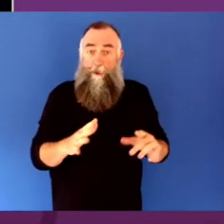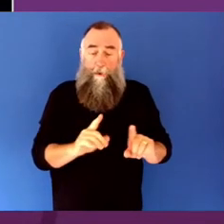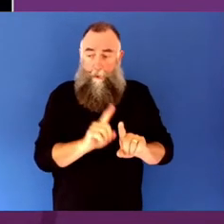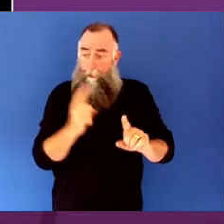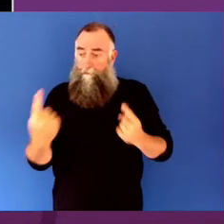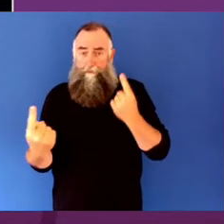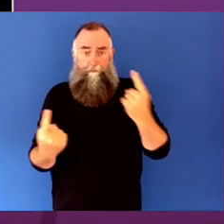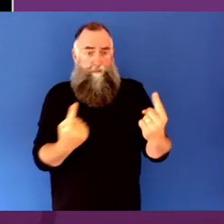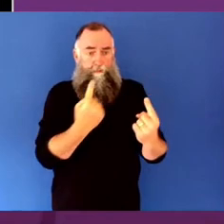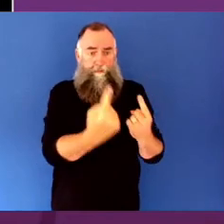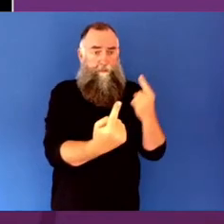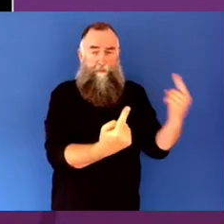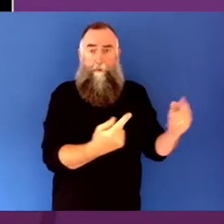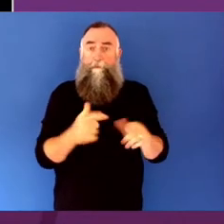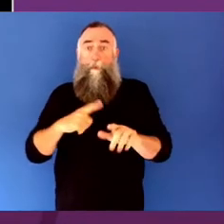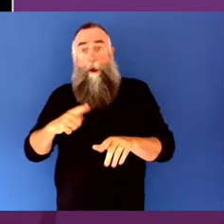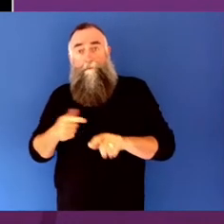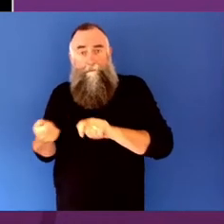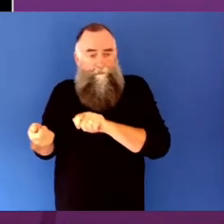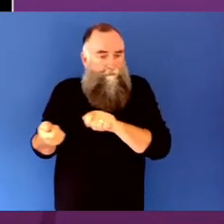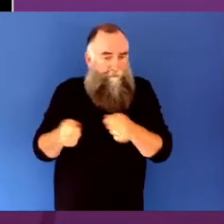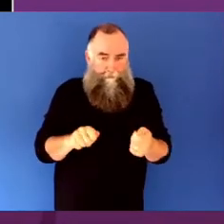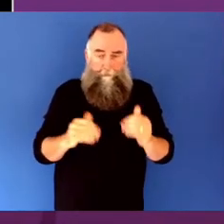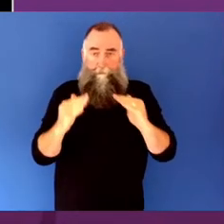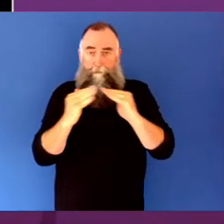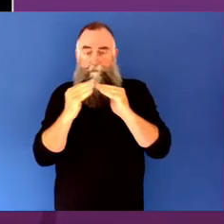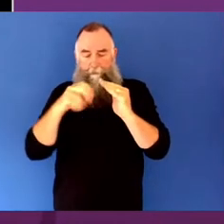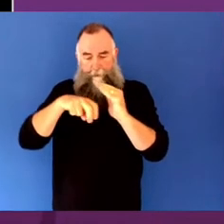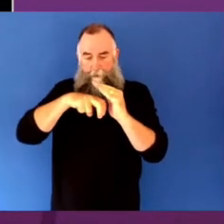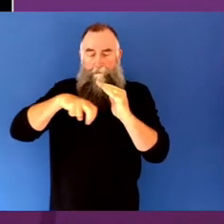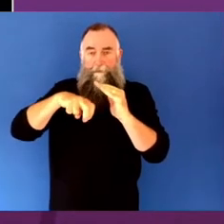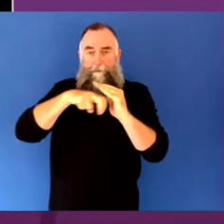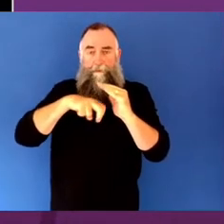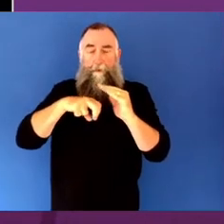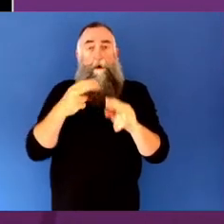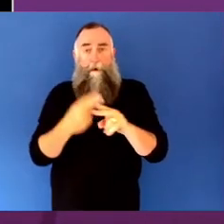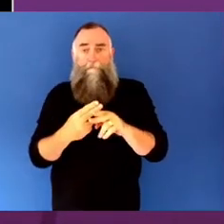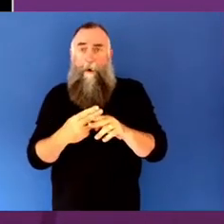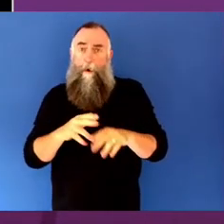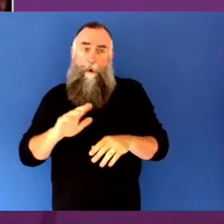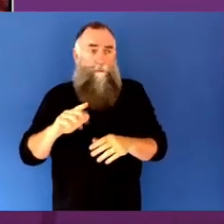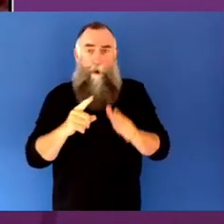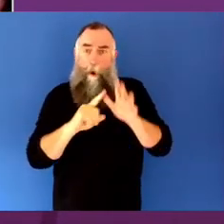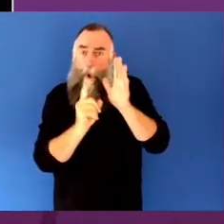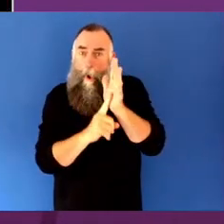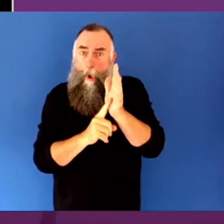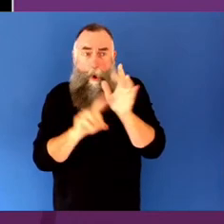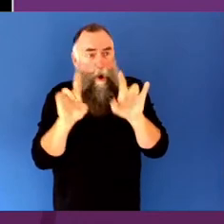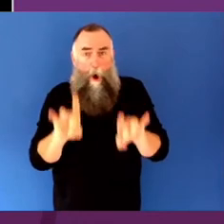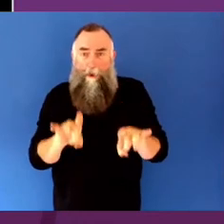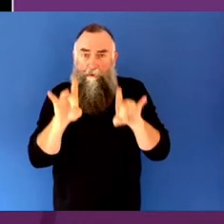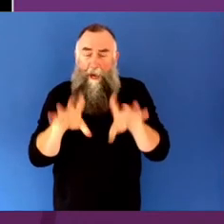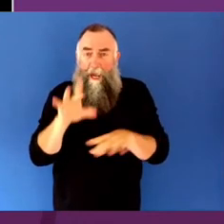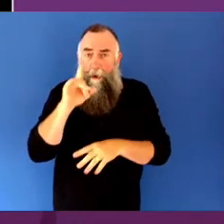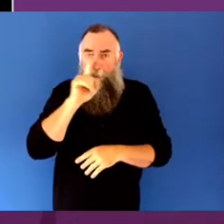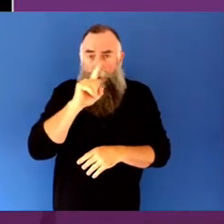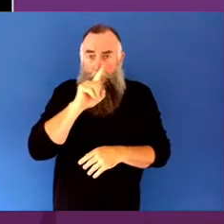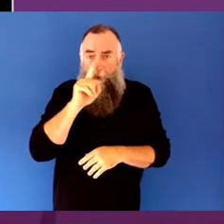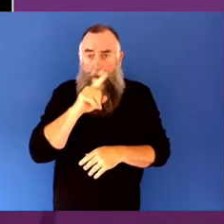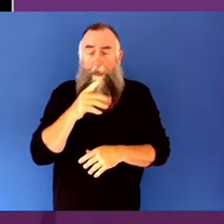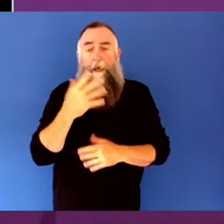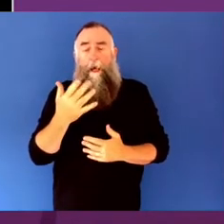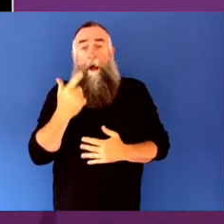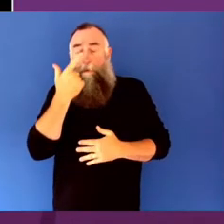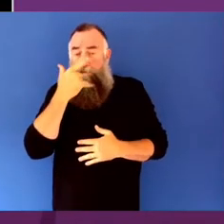pandemic have meant that for almost all Australians for significant periods, we've been unable to go about our normal routine,